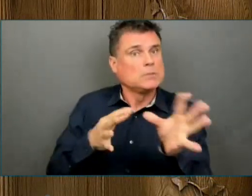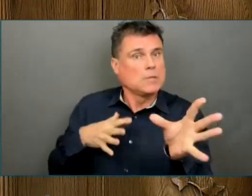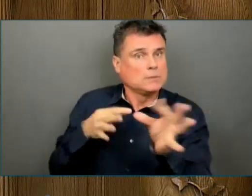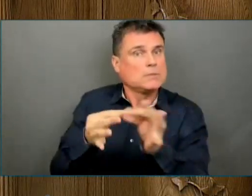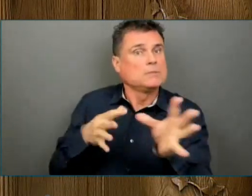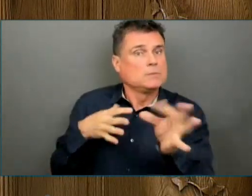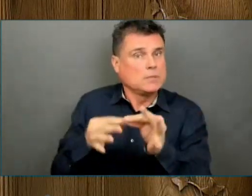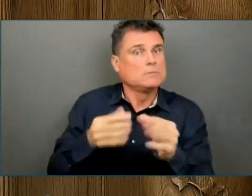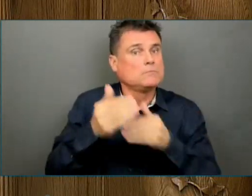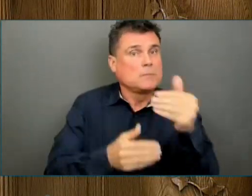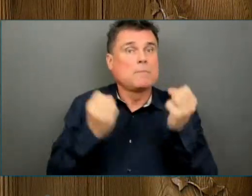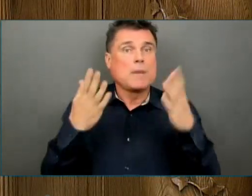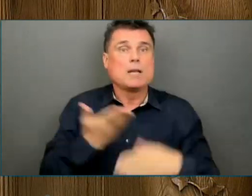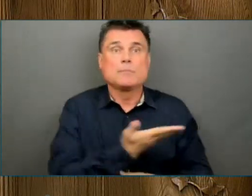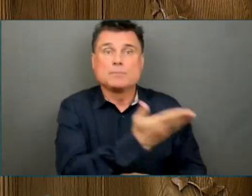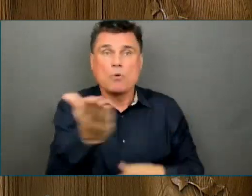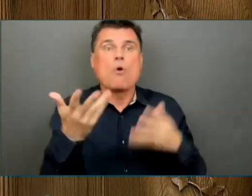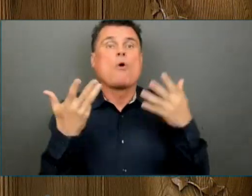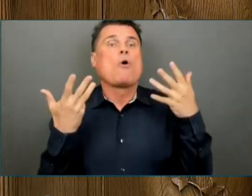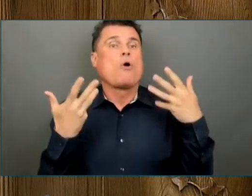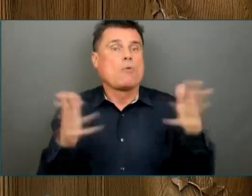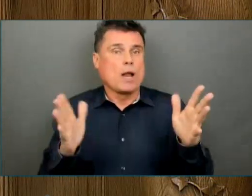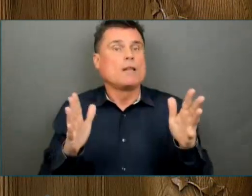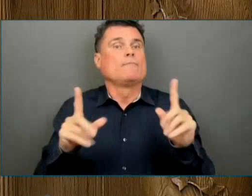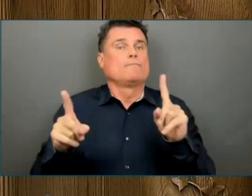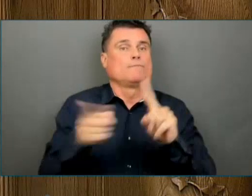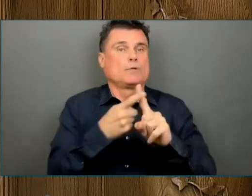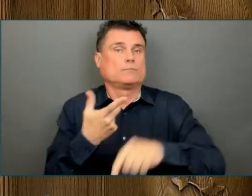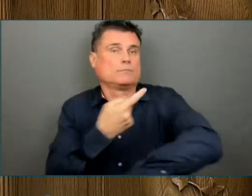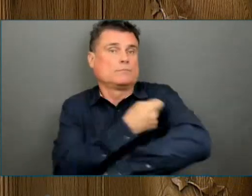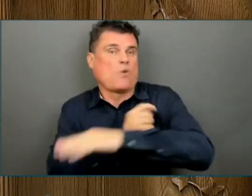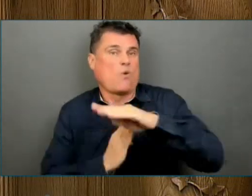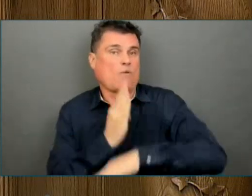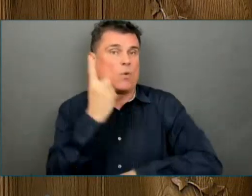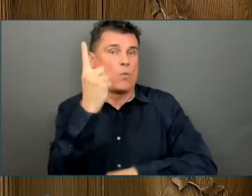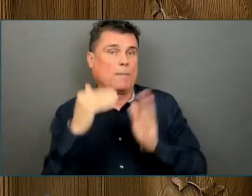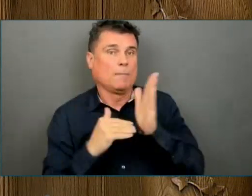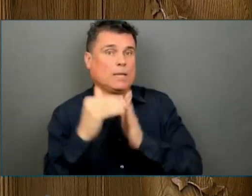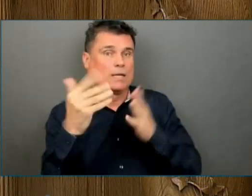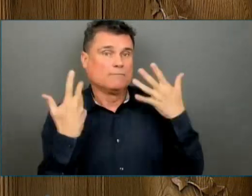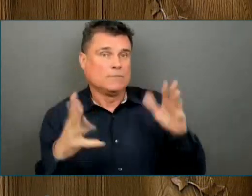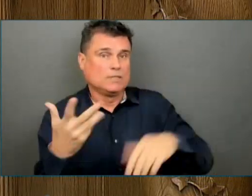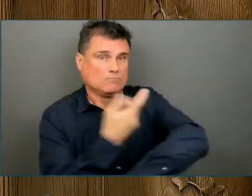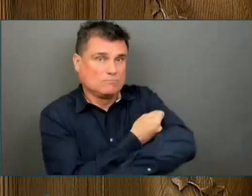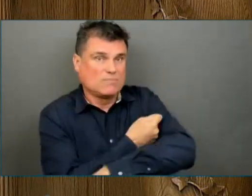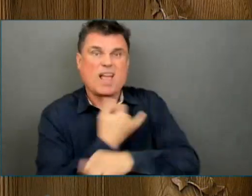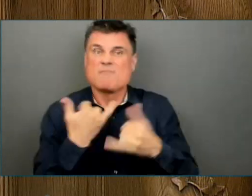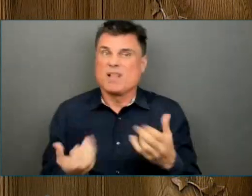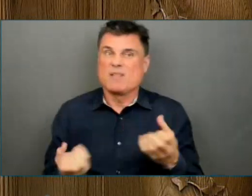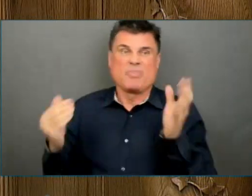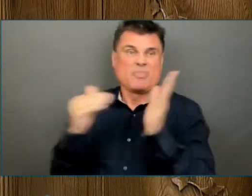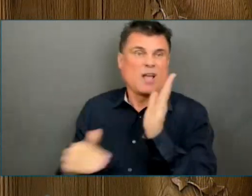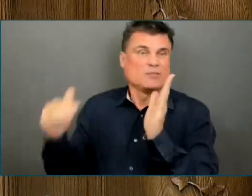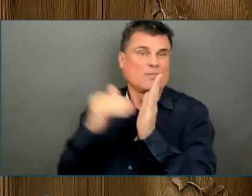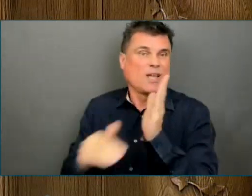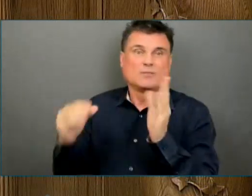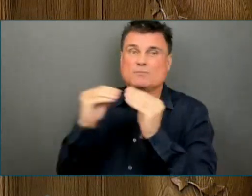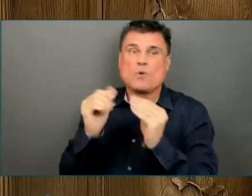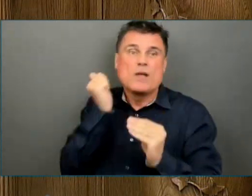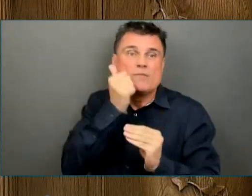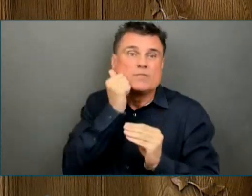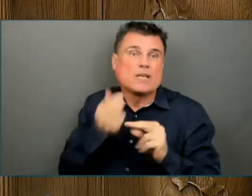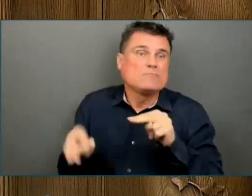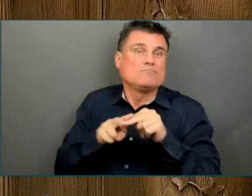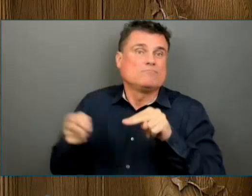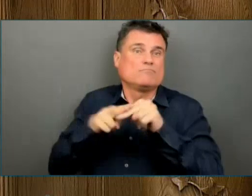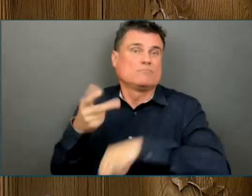Thousands more are being added to that list every day. A new partnership is helping 1,400 people, previously working